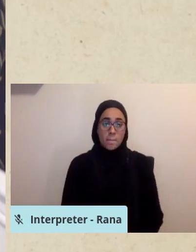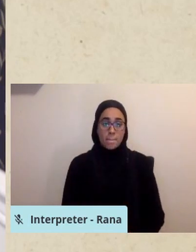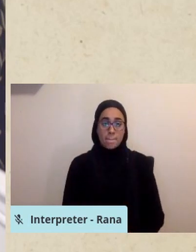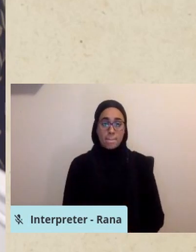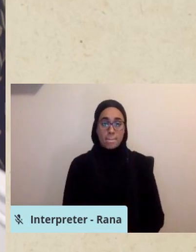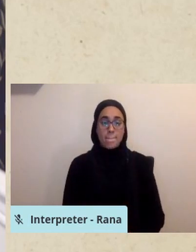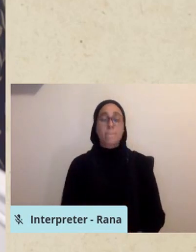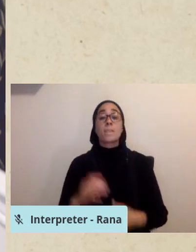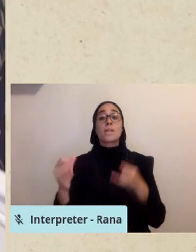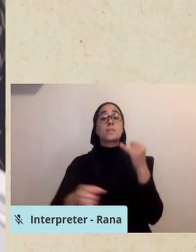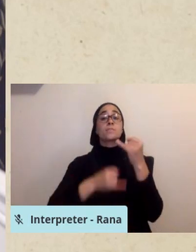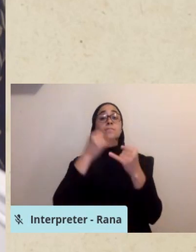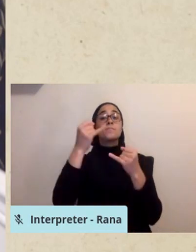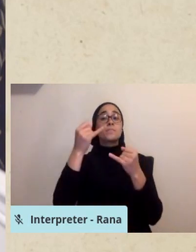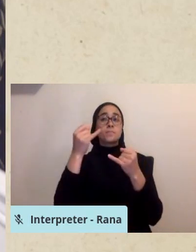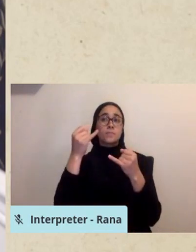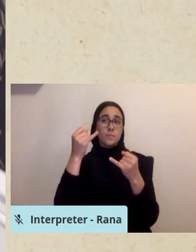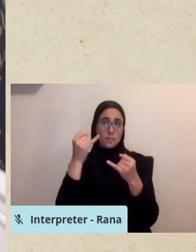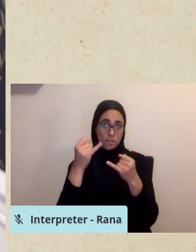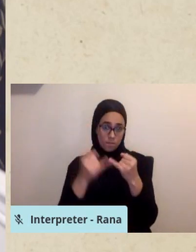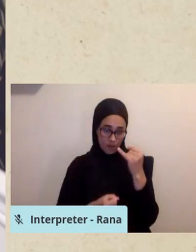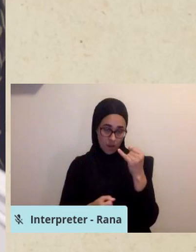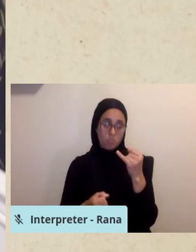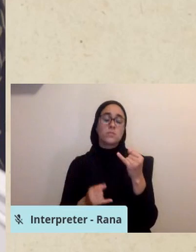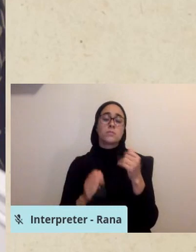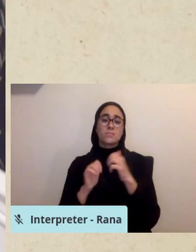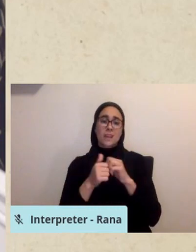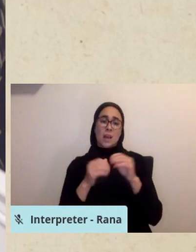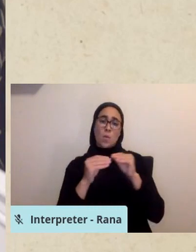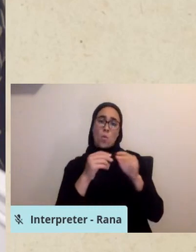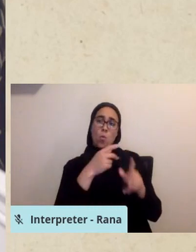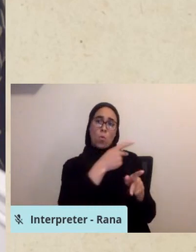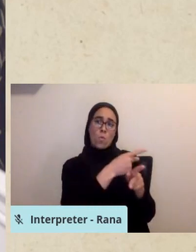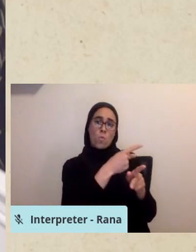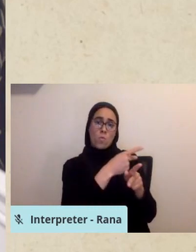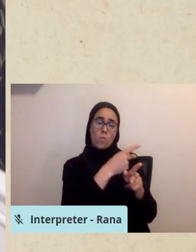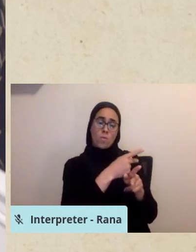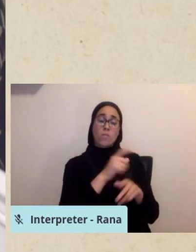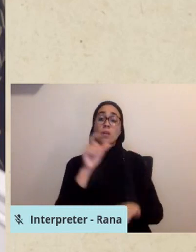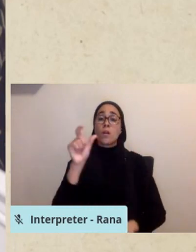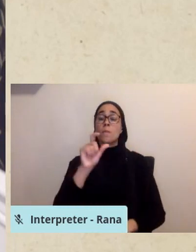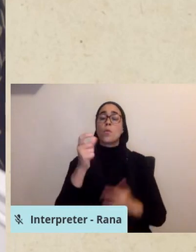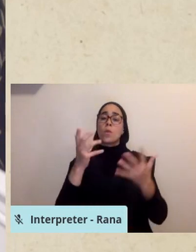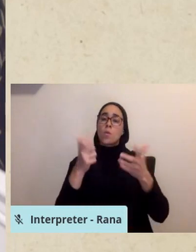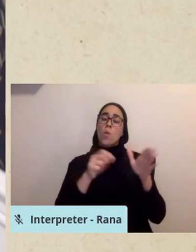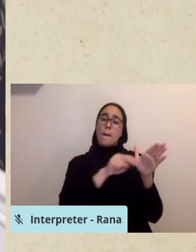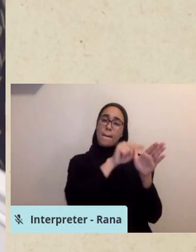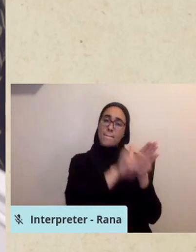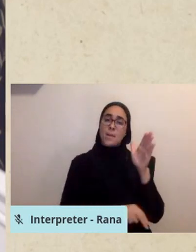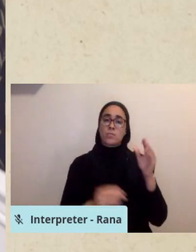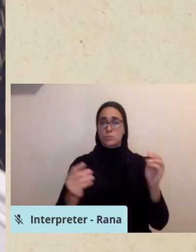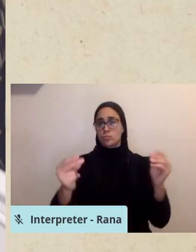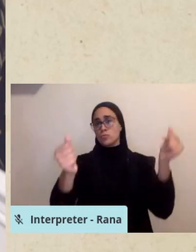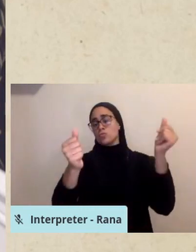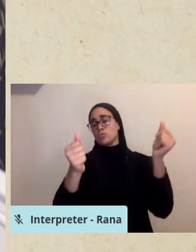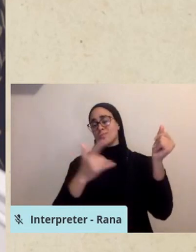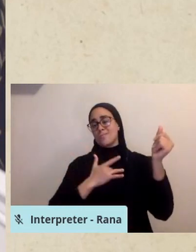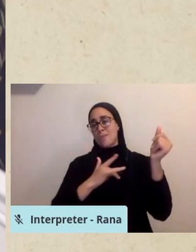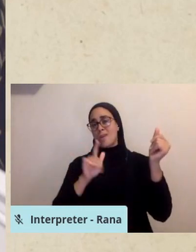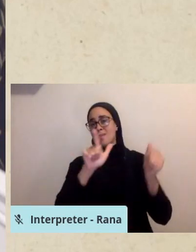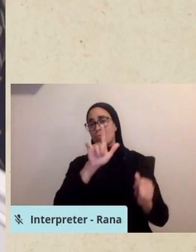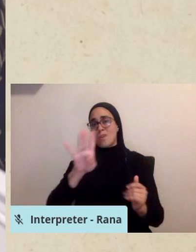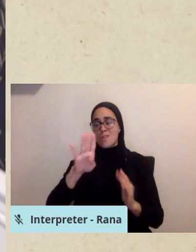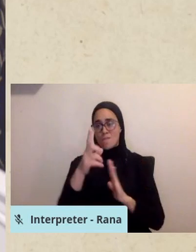And finally, further care. aim to bury their deceased as soon as possible, within 24 hours,